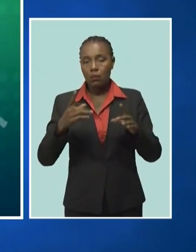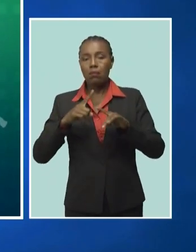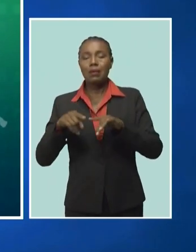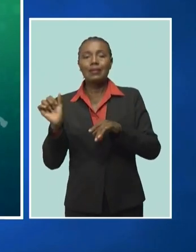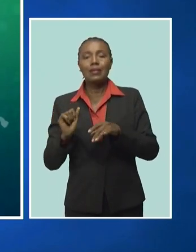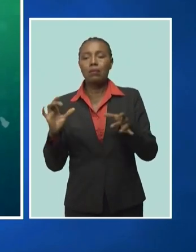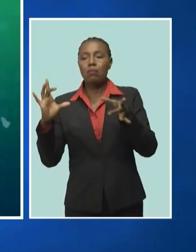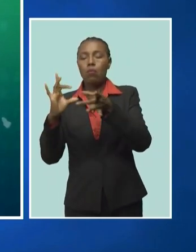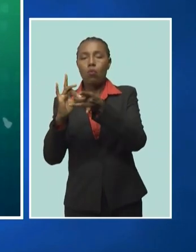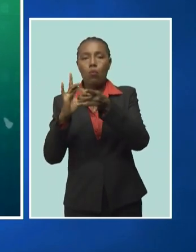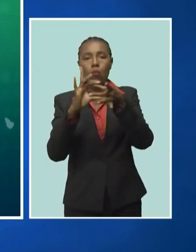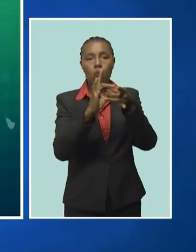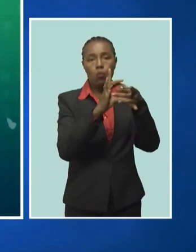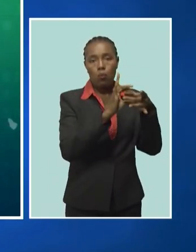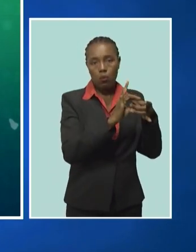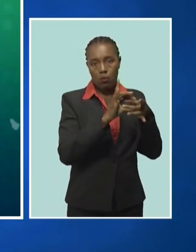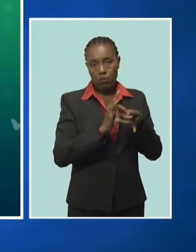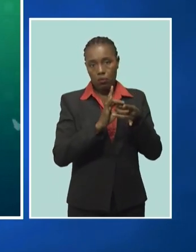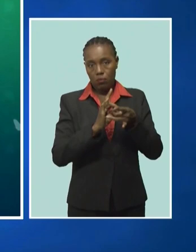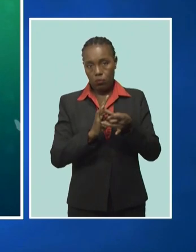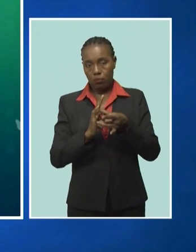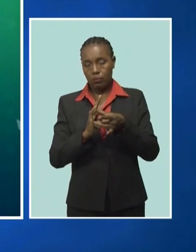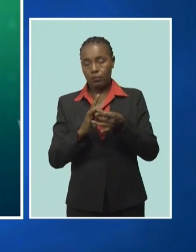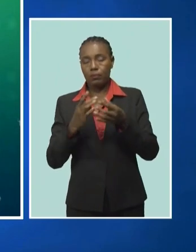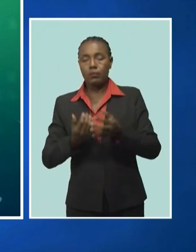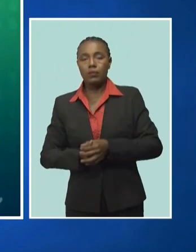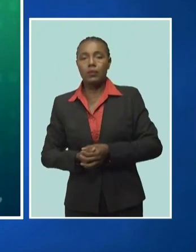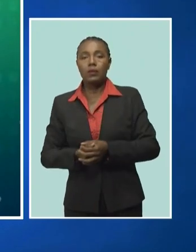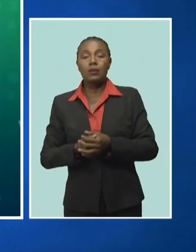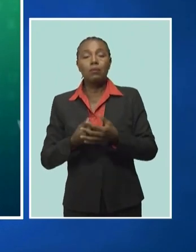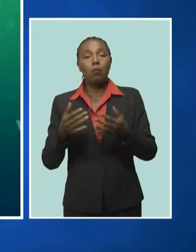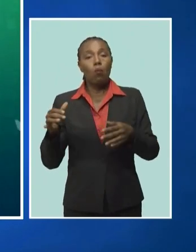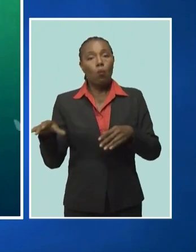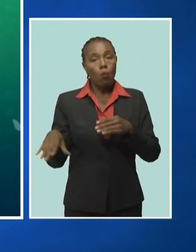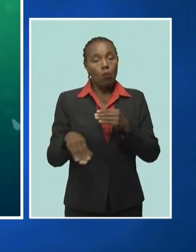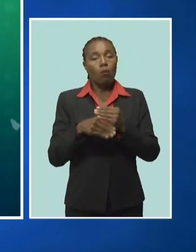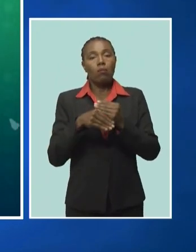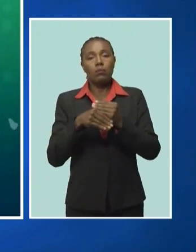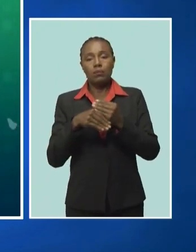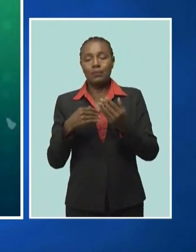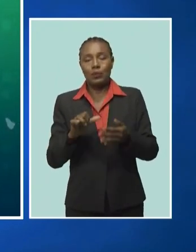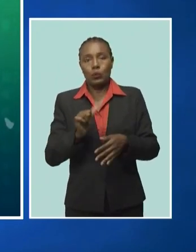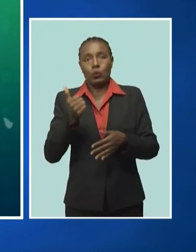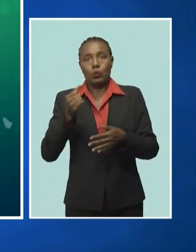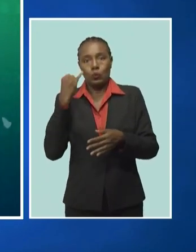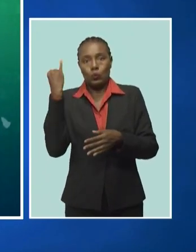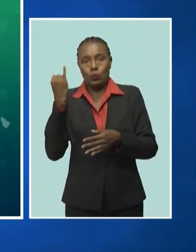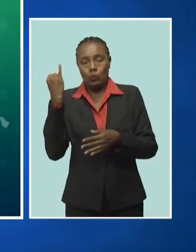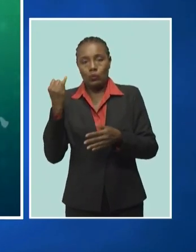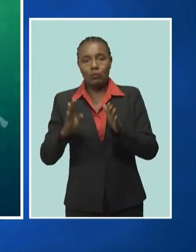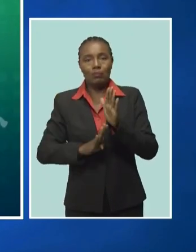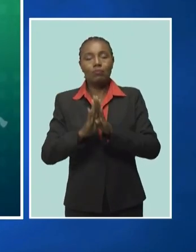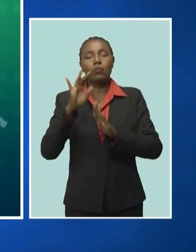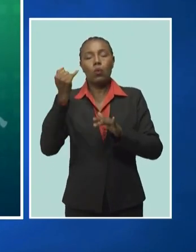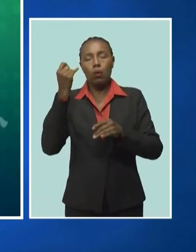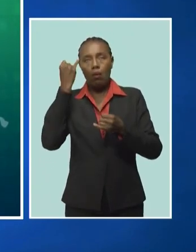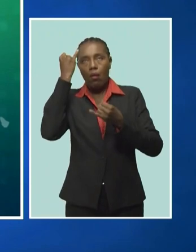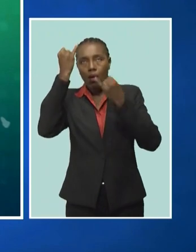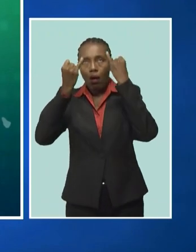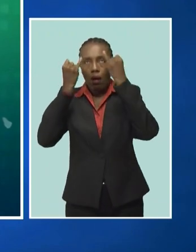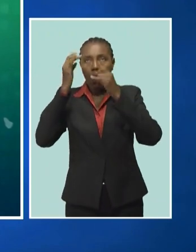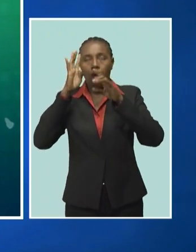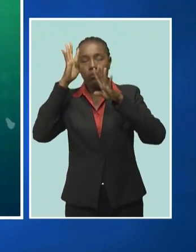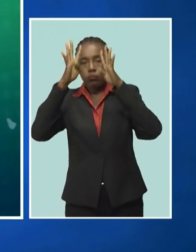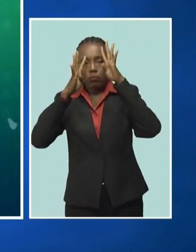linkages between tourism and all the other sectors, and developing the newer industries, like the creative industries, the